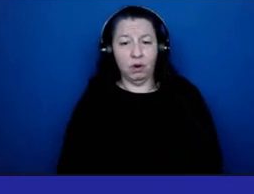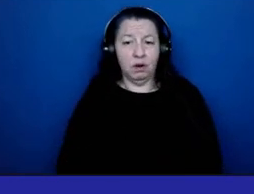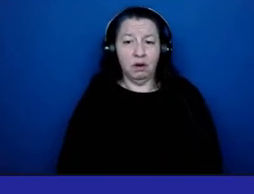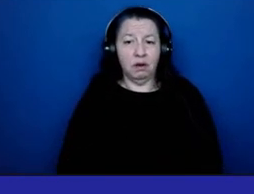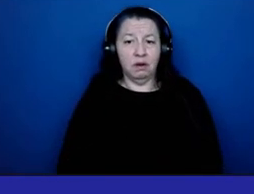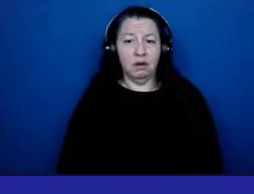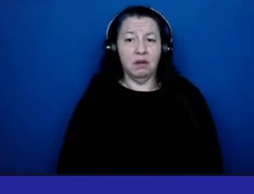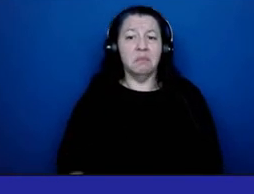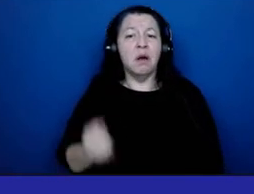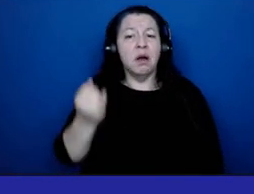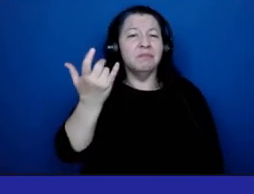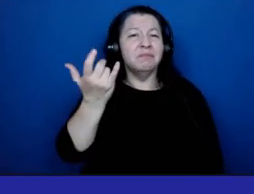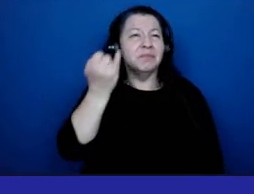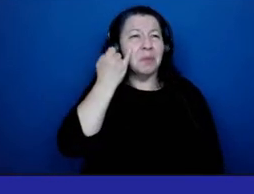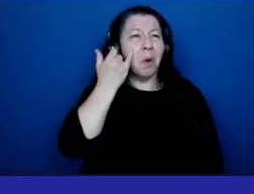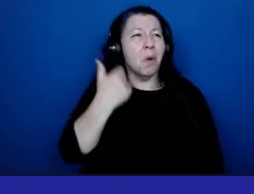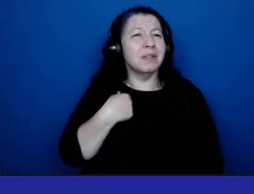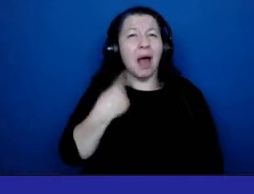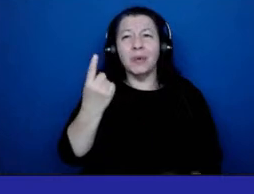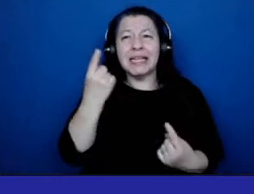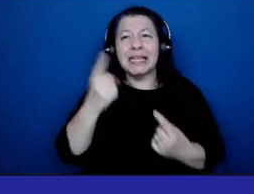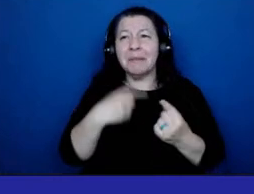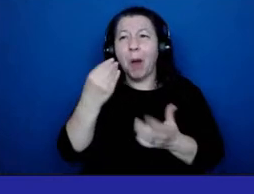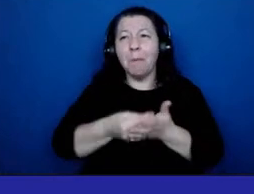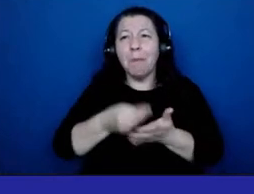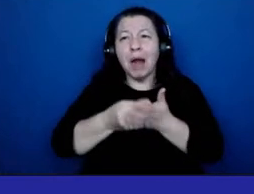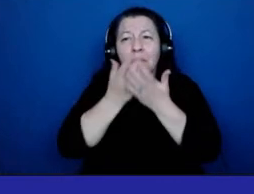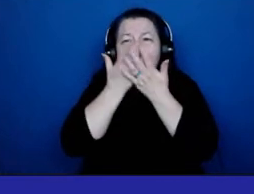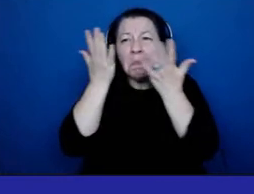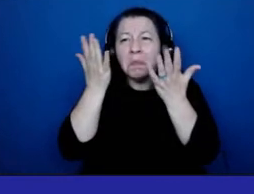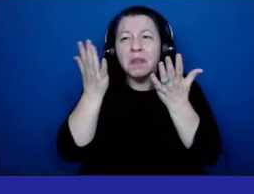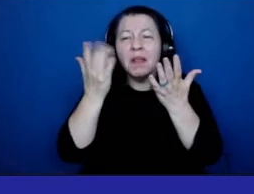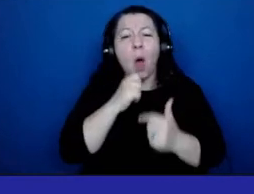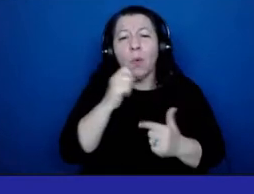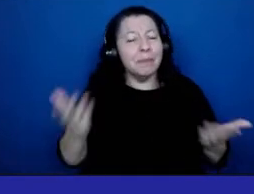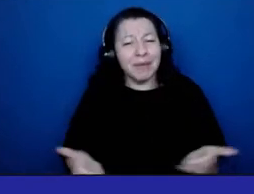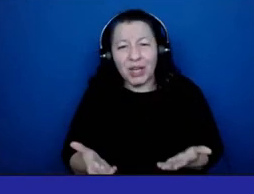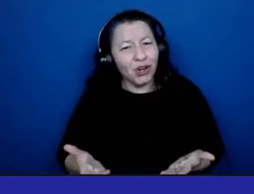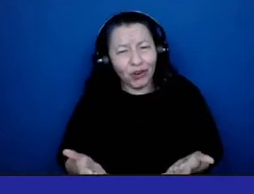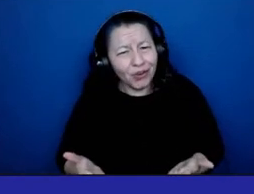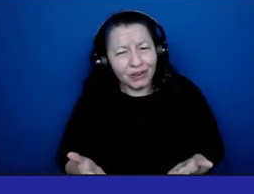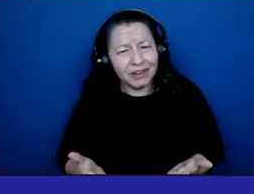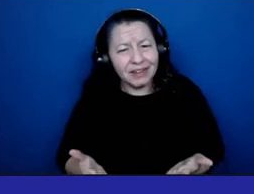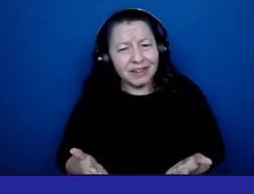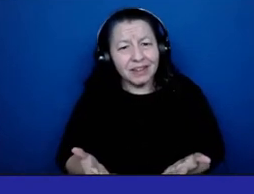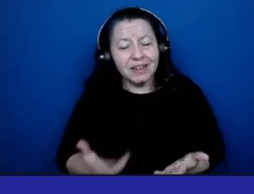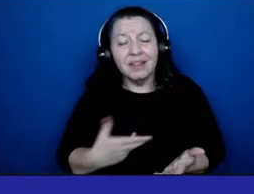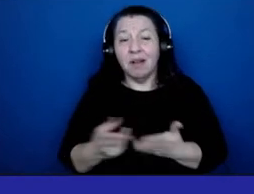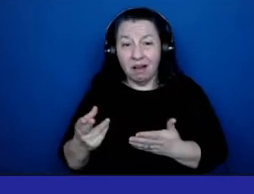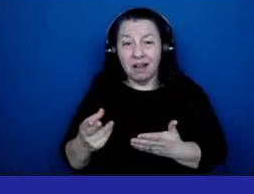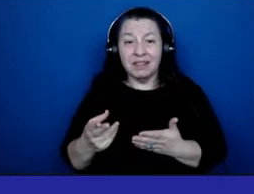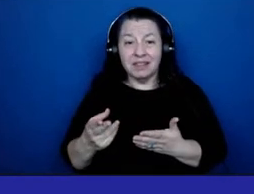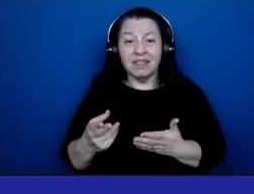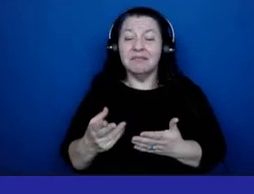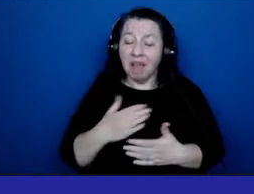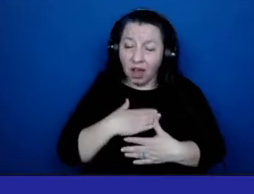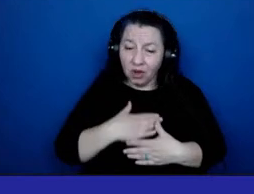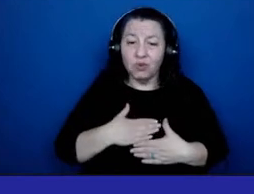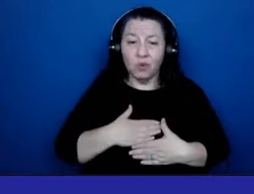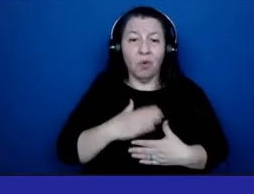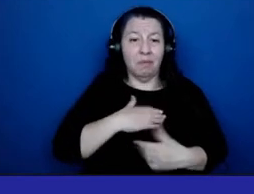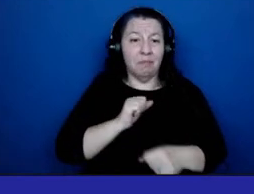If I was thinking about the money, I wouldn't be here. But I honestly enjoy my job.